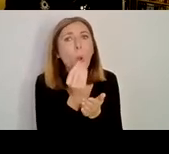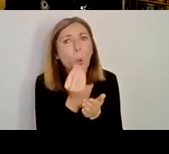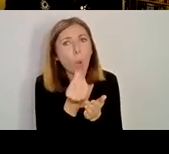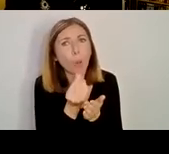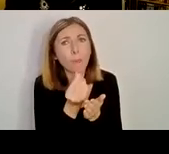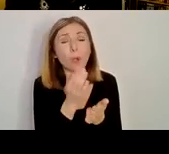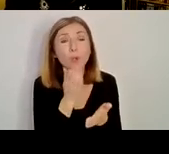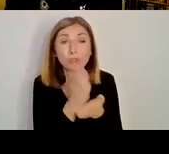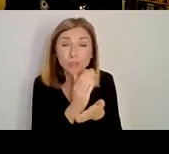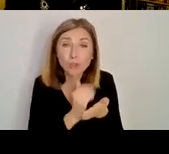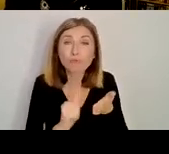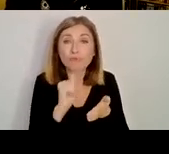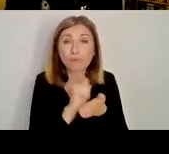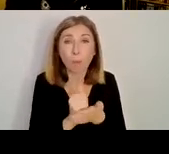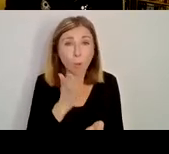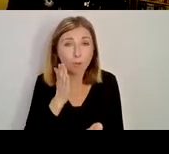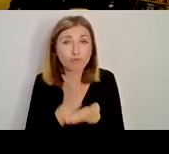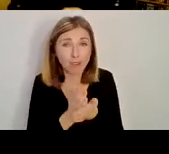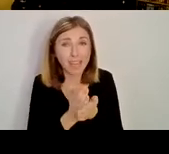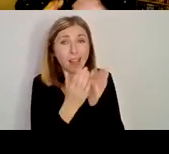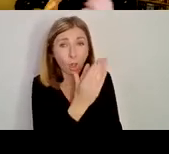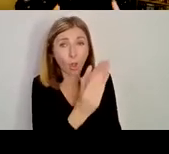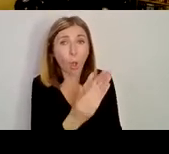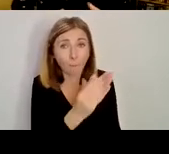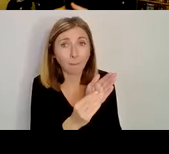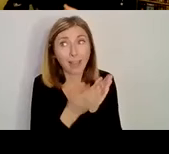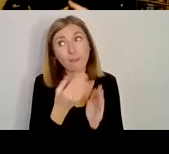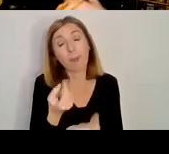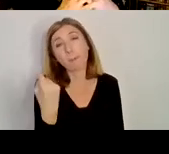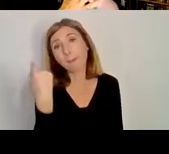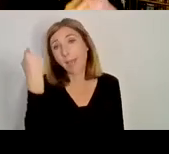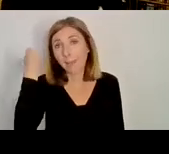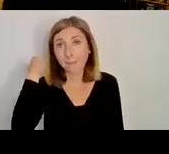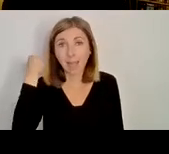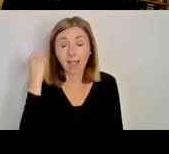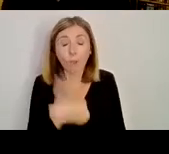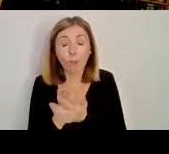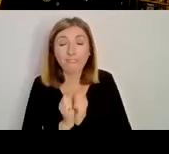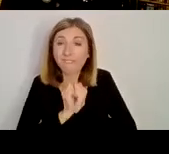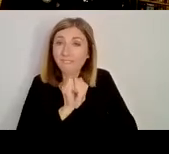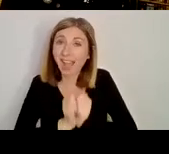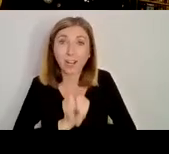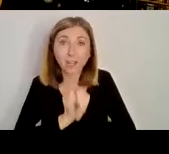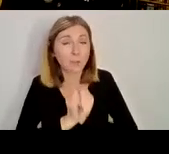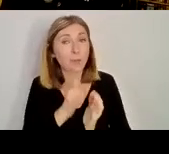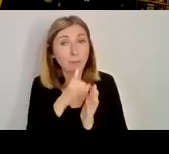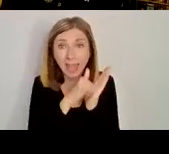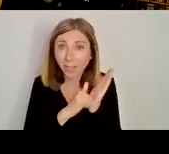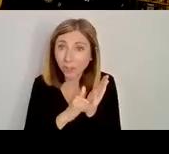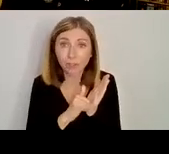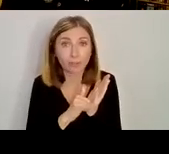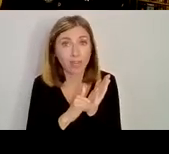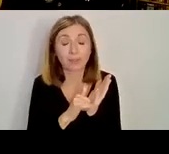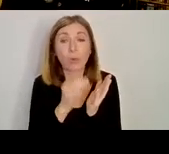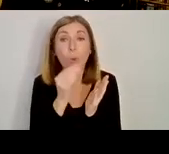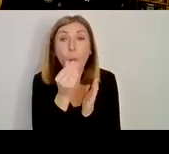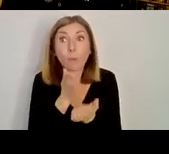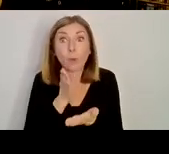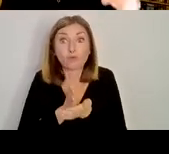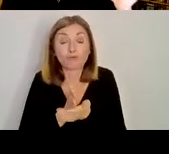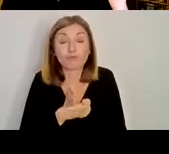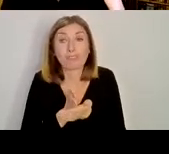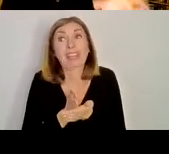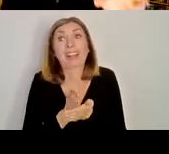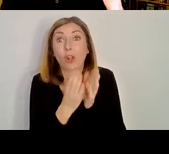copy. It's an exceptionally valuable manuscript, which is now in Schaffhausen in Switzerland.